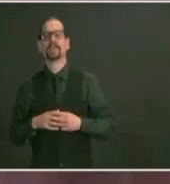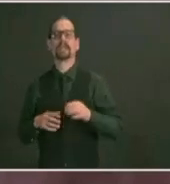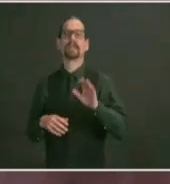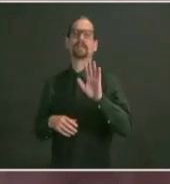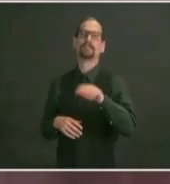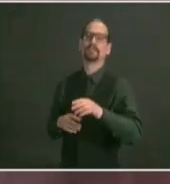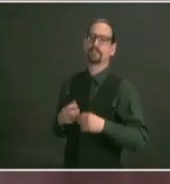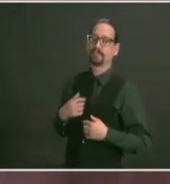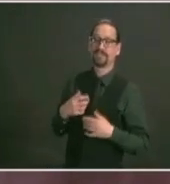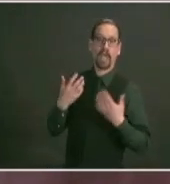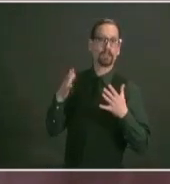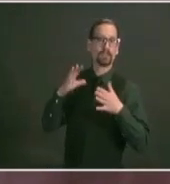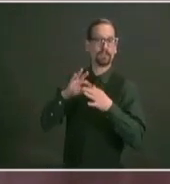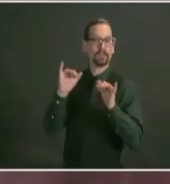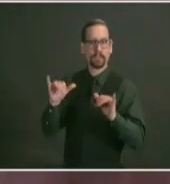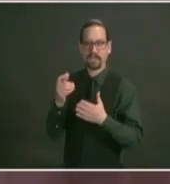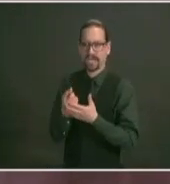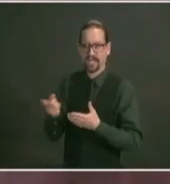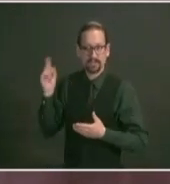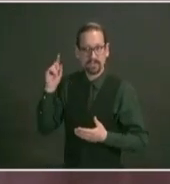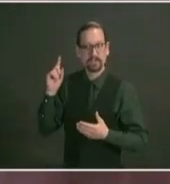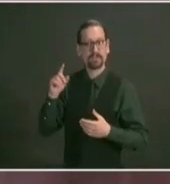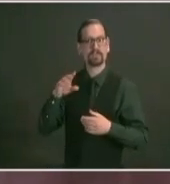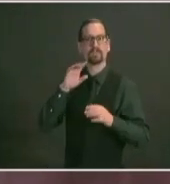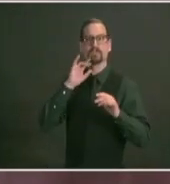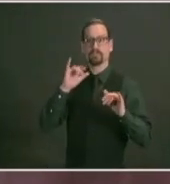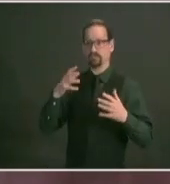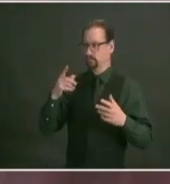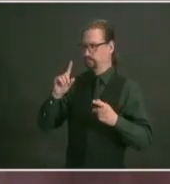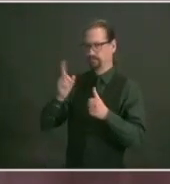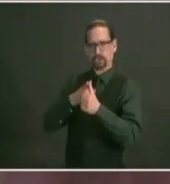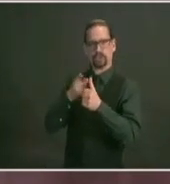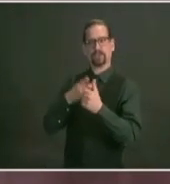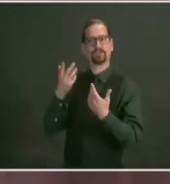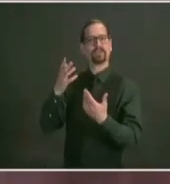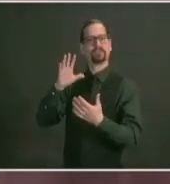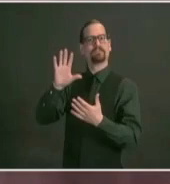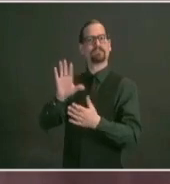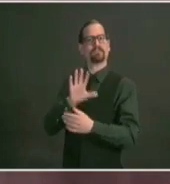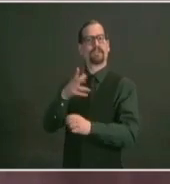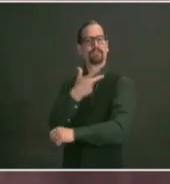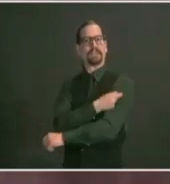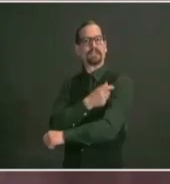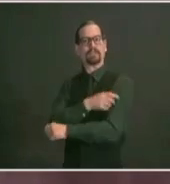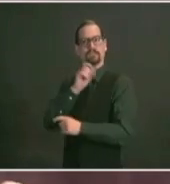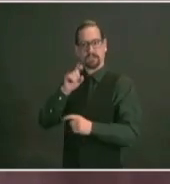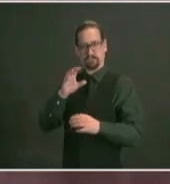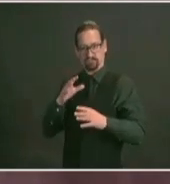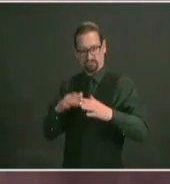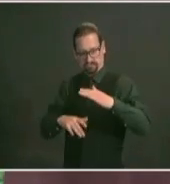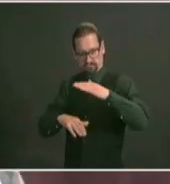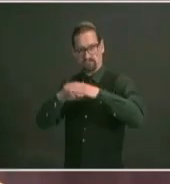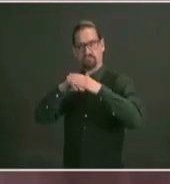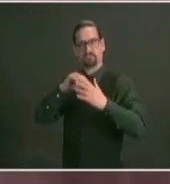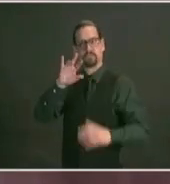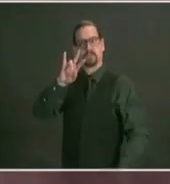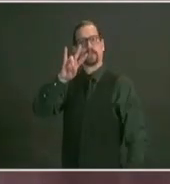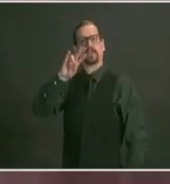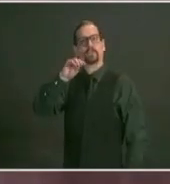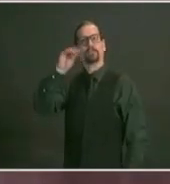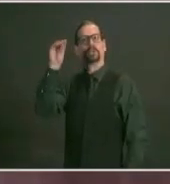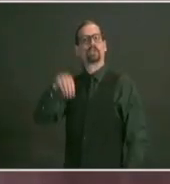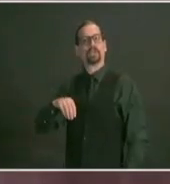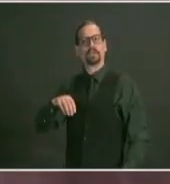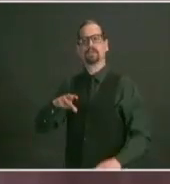don't have a firm vaccination number but it's in that range of 70 percent one shot that's not the question the question is what